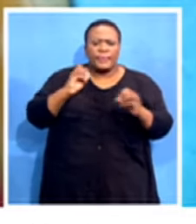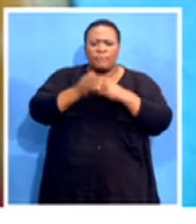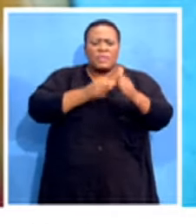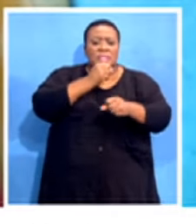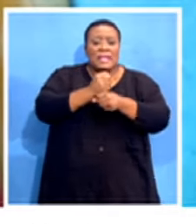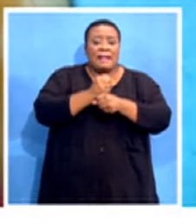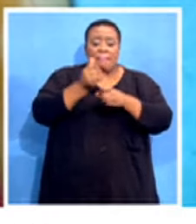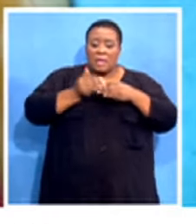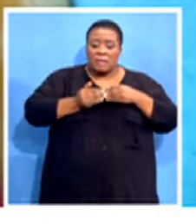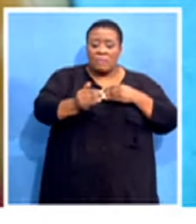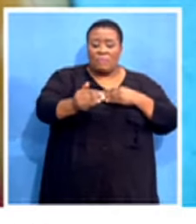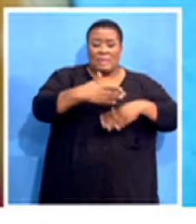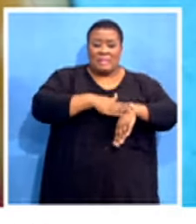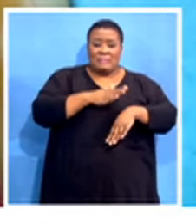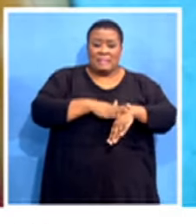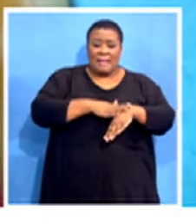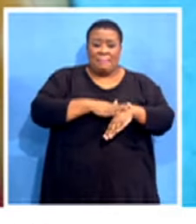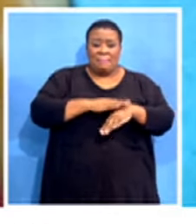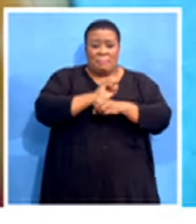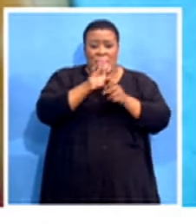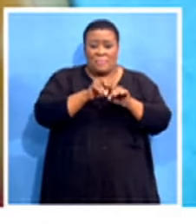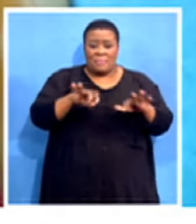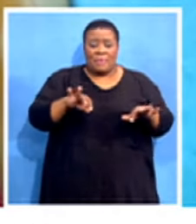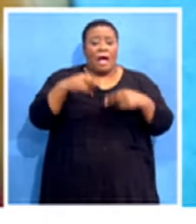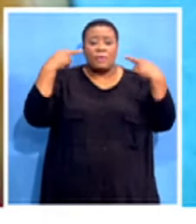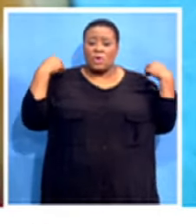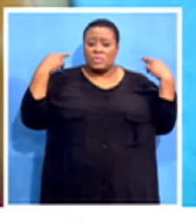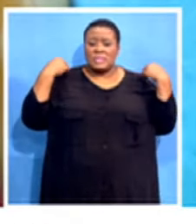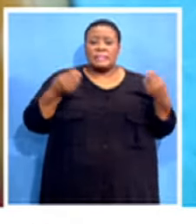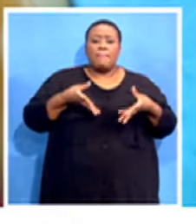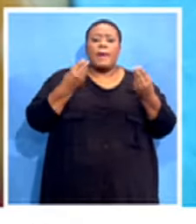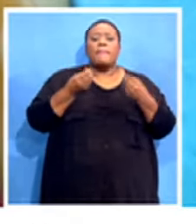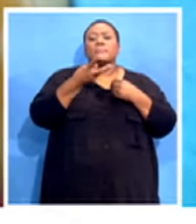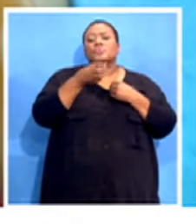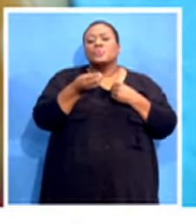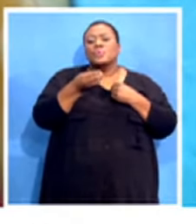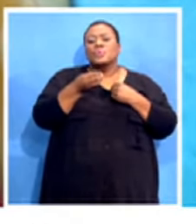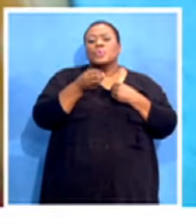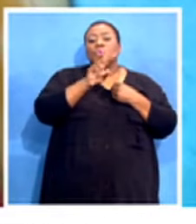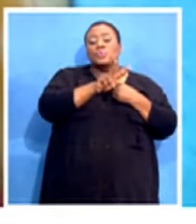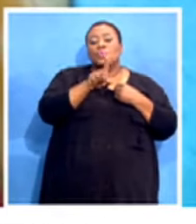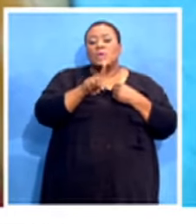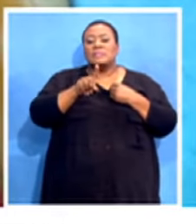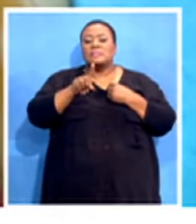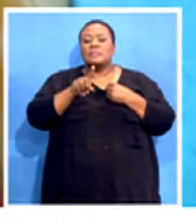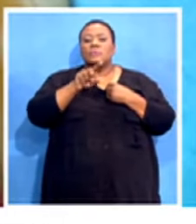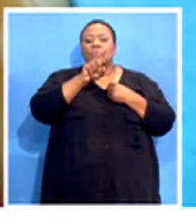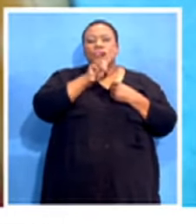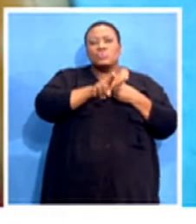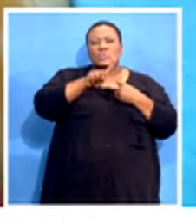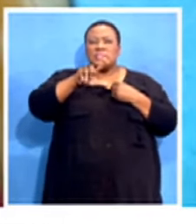COVID-19, nurses have contracted COVID-19, 270 of the health workers have died, around